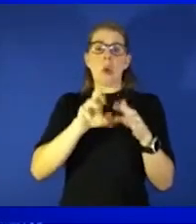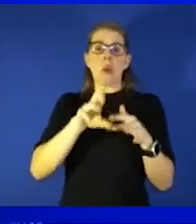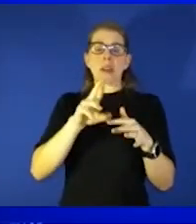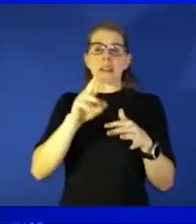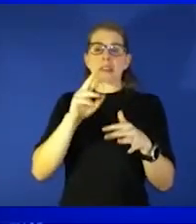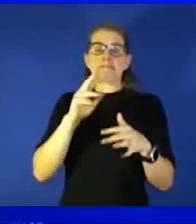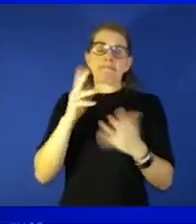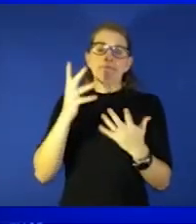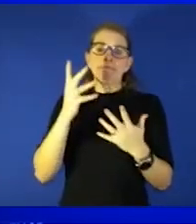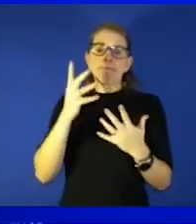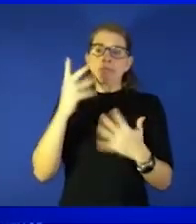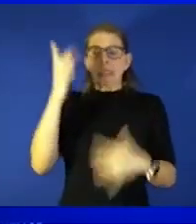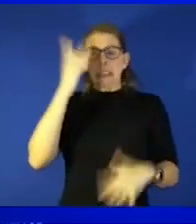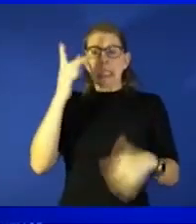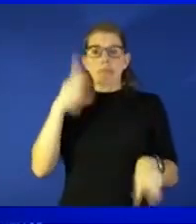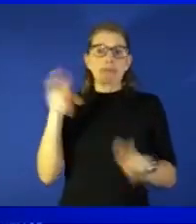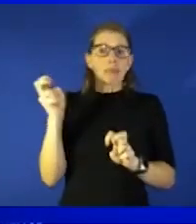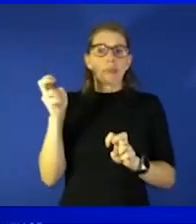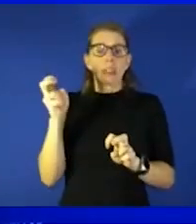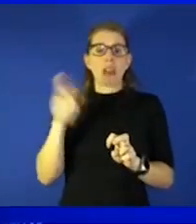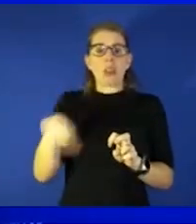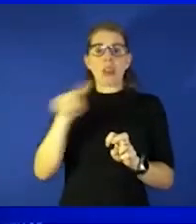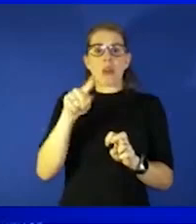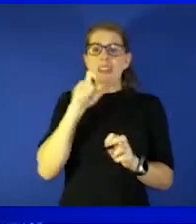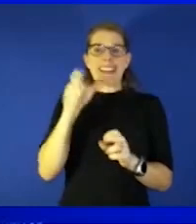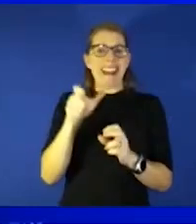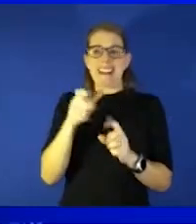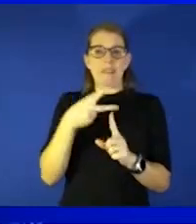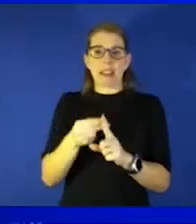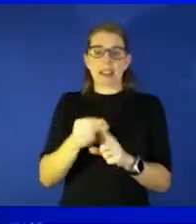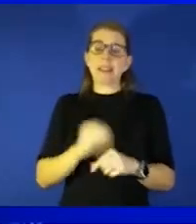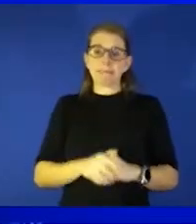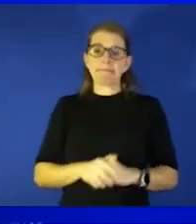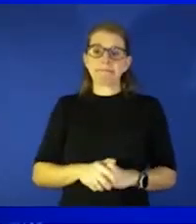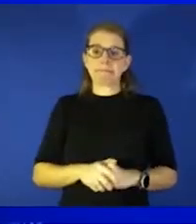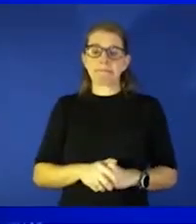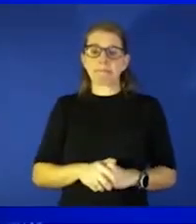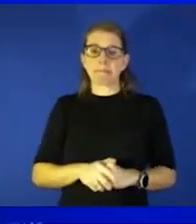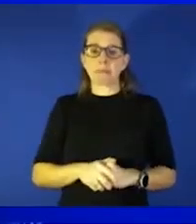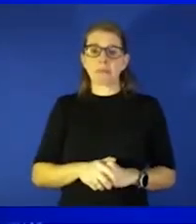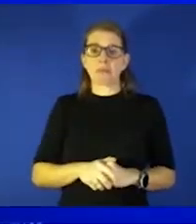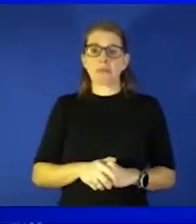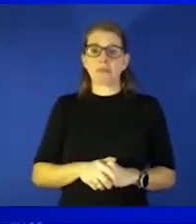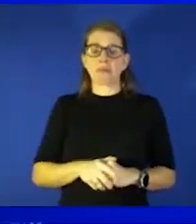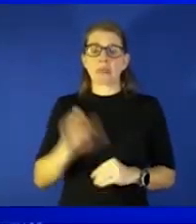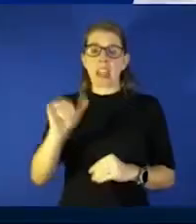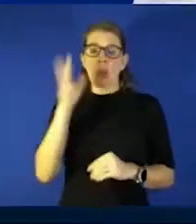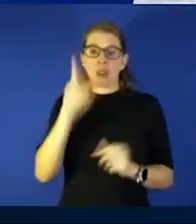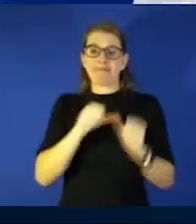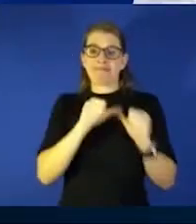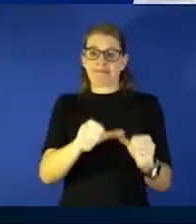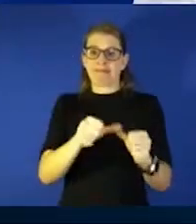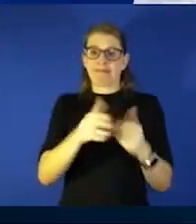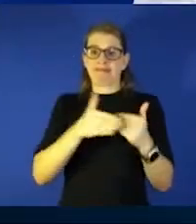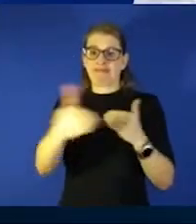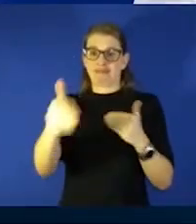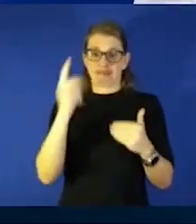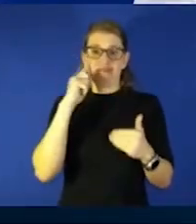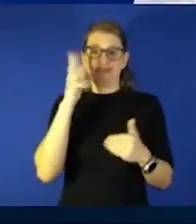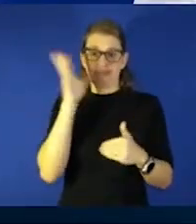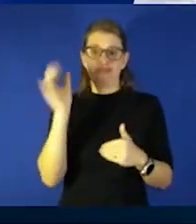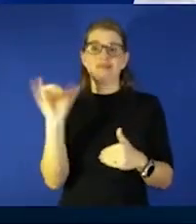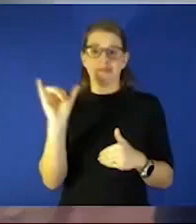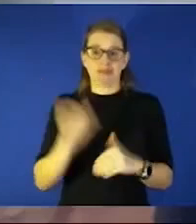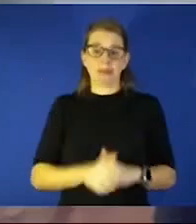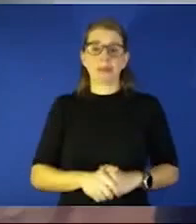continue to be those that are unvaccinated and I think that continues to be the story as well all right Dr. Seitz one more